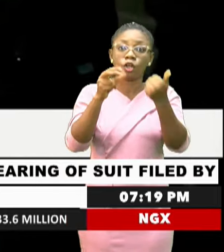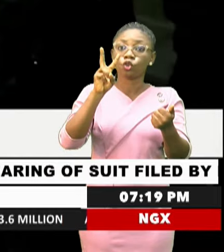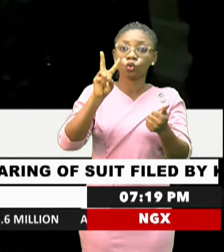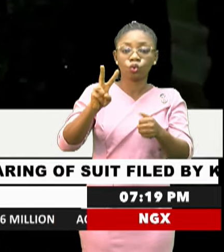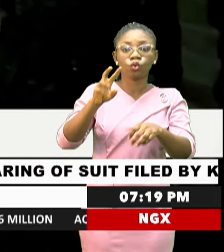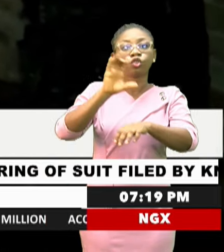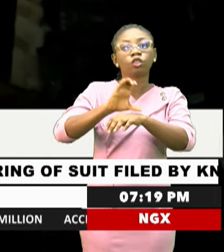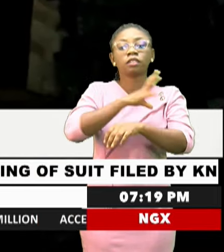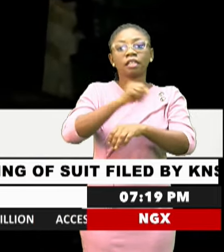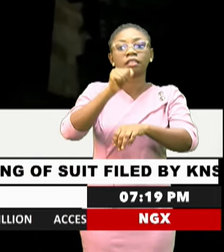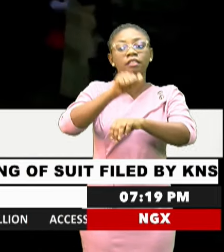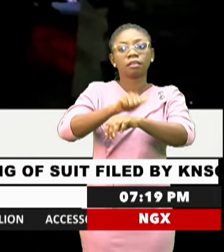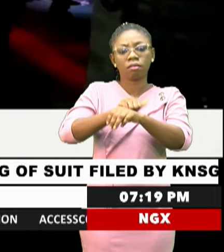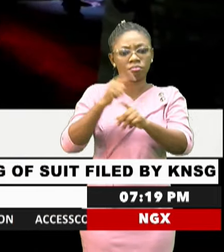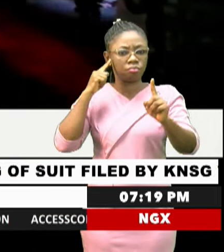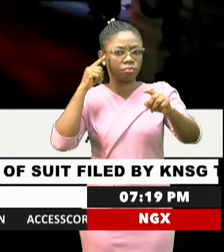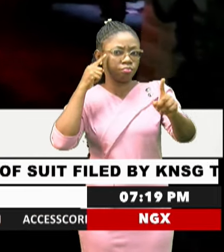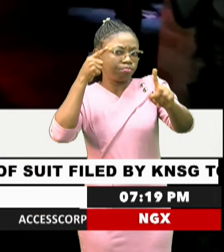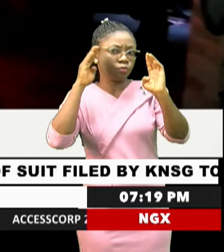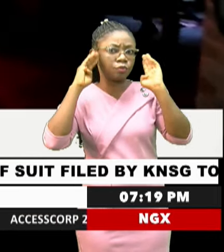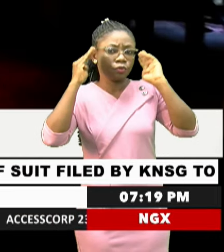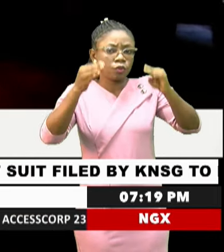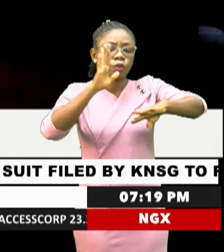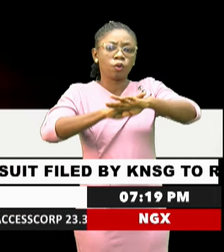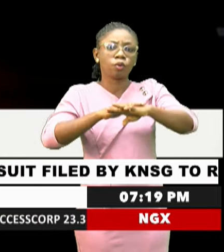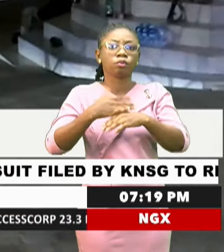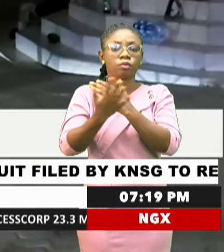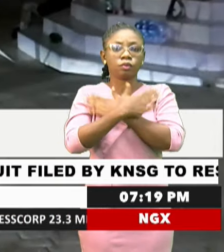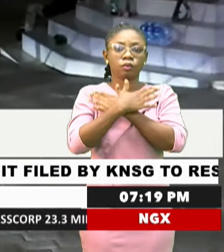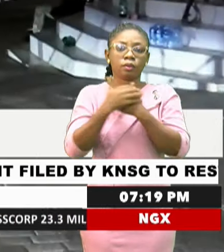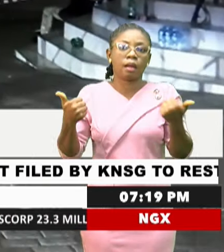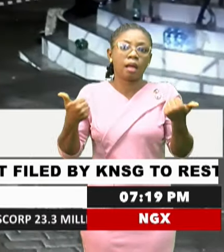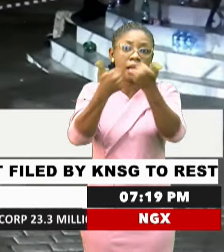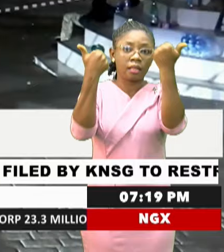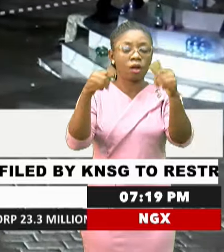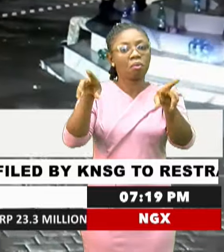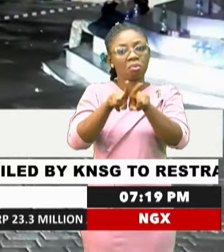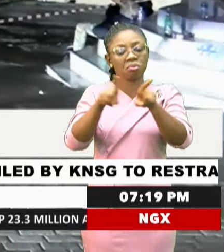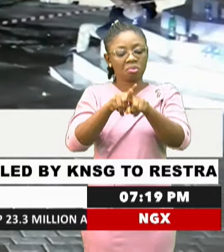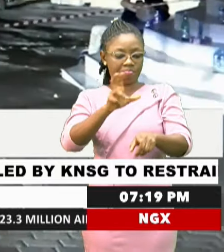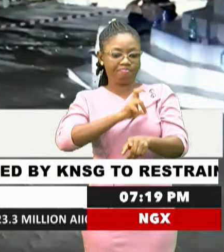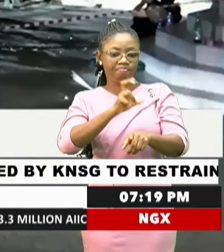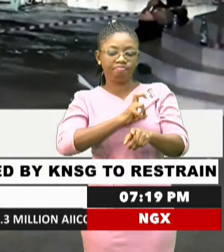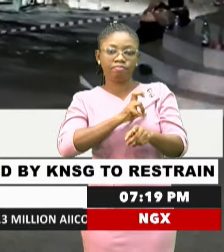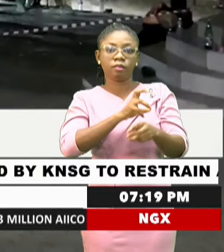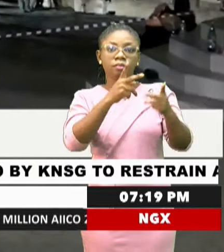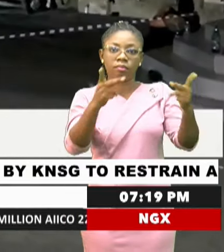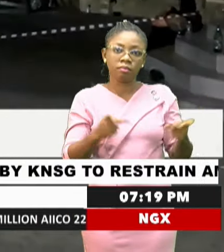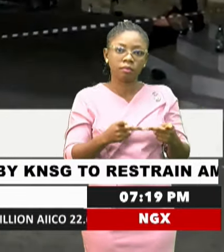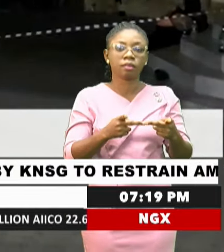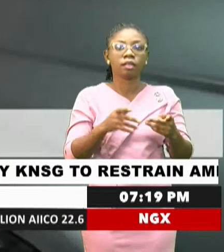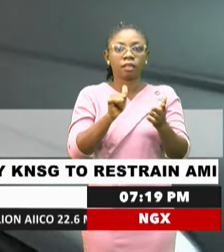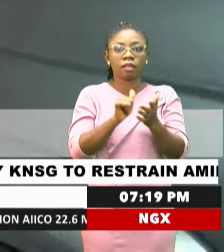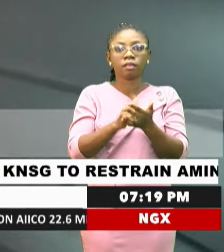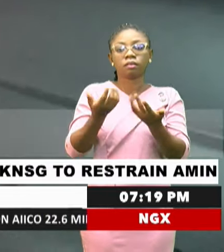were targeted in Sunday's attack, as well as a police post in Makachkala, Dagestan's largest city. Another